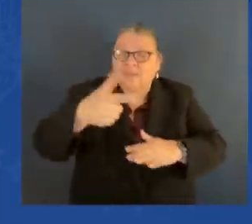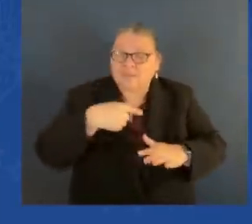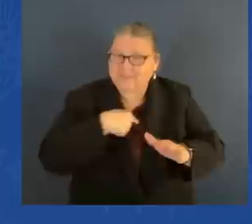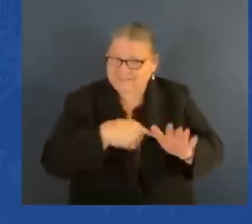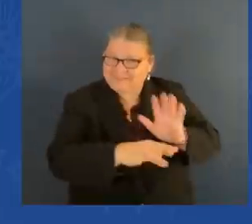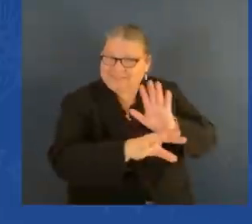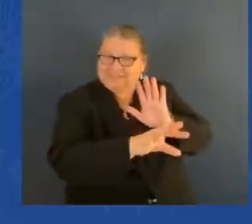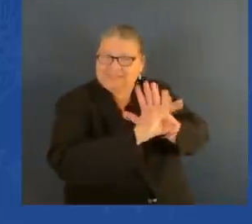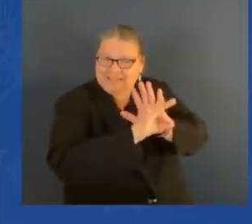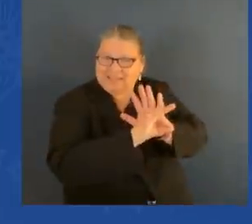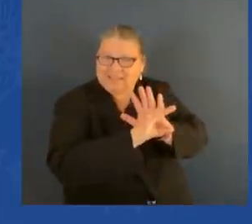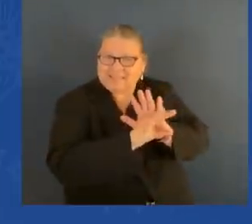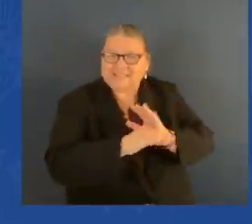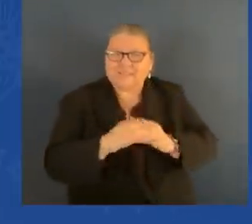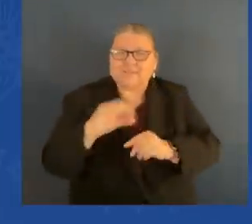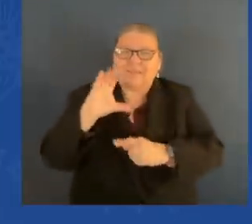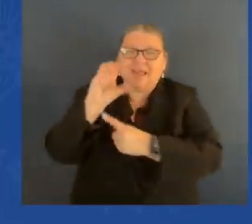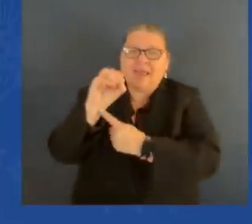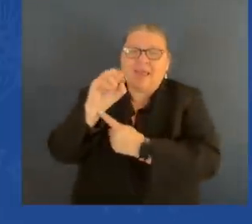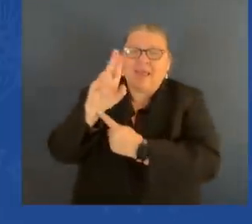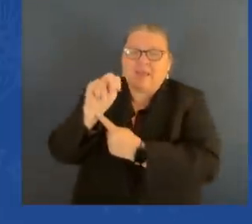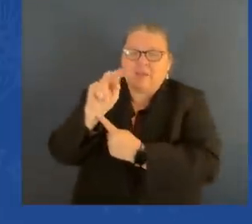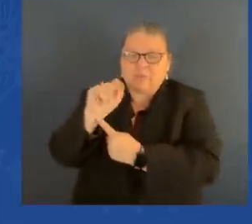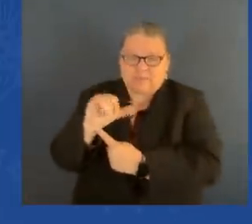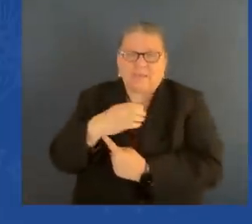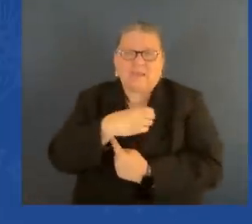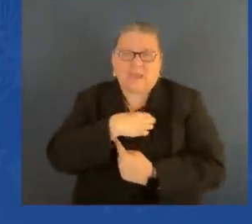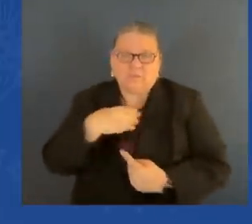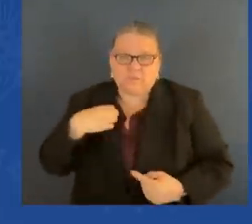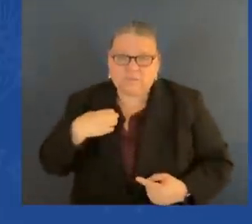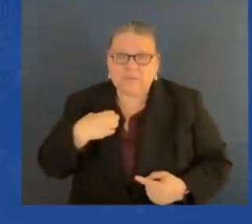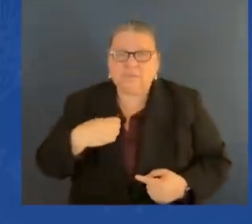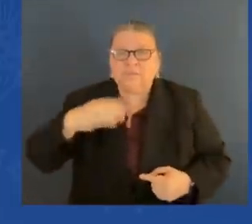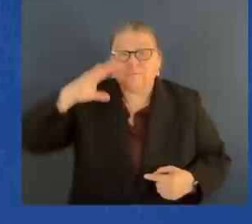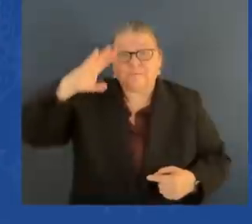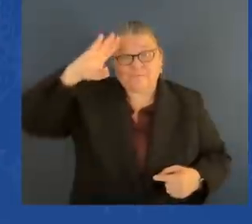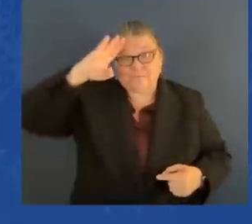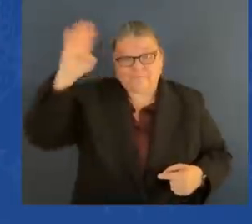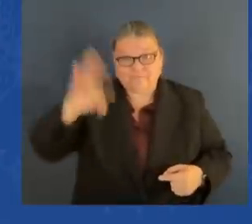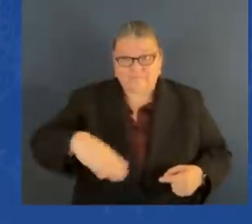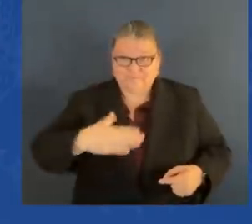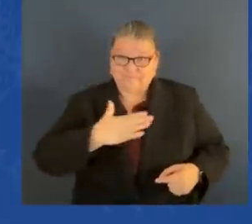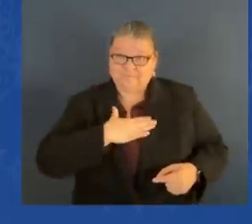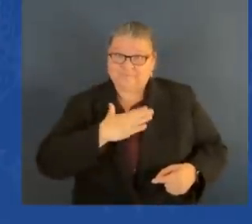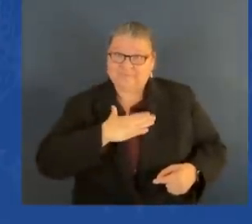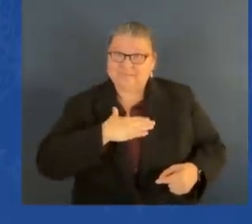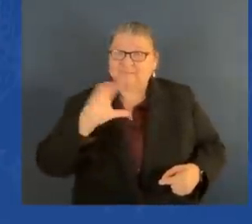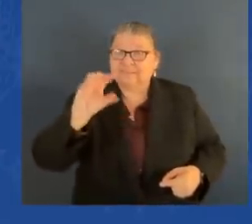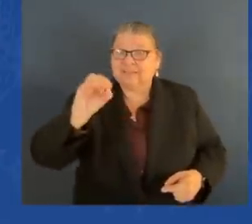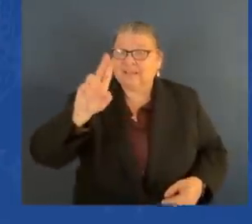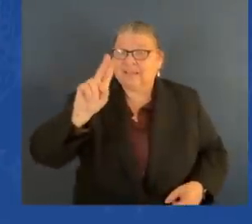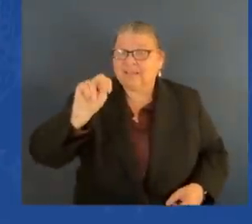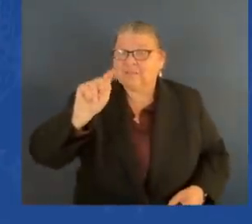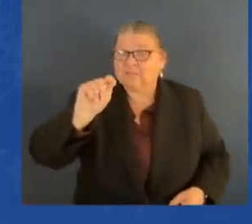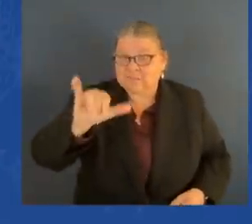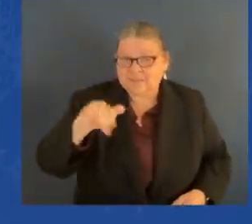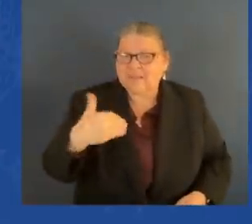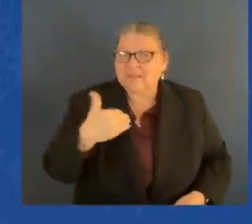One county has 60 percent of the state's population. So, as a councilperson, I represented